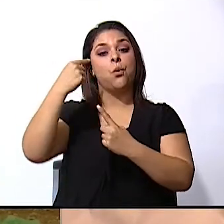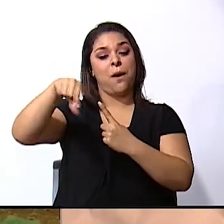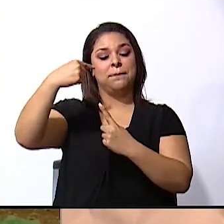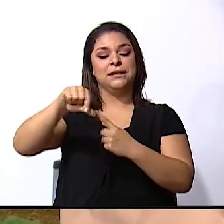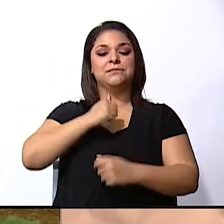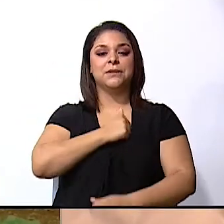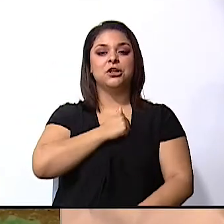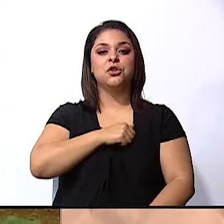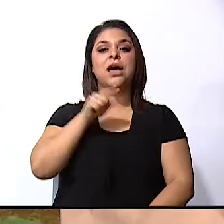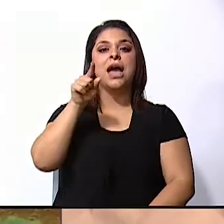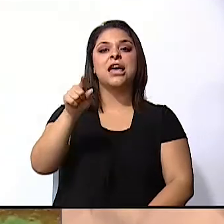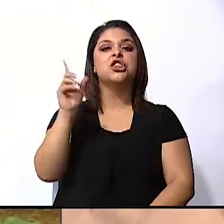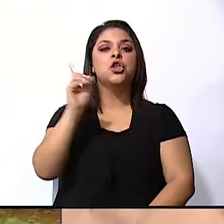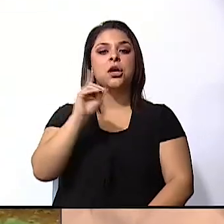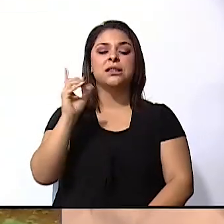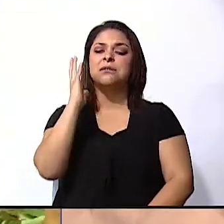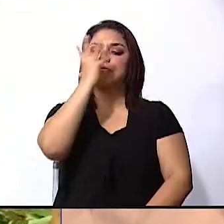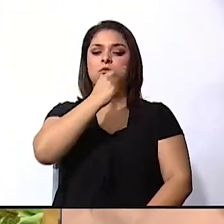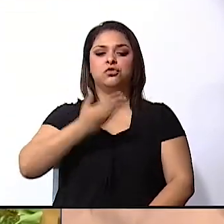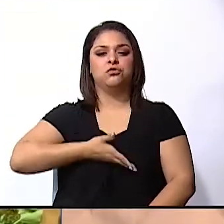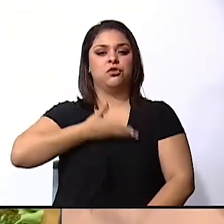beautiful country Costa Rica.